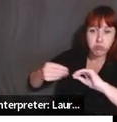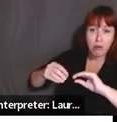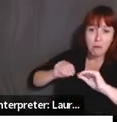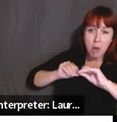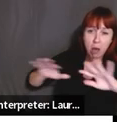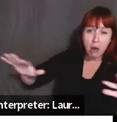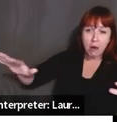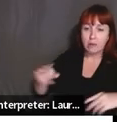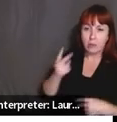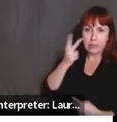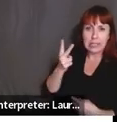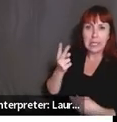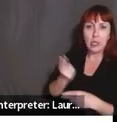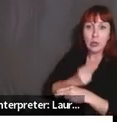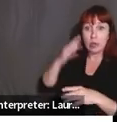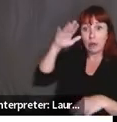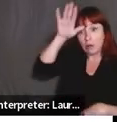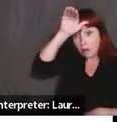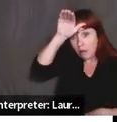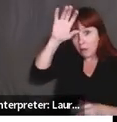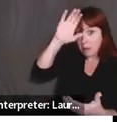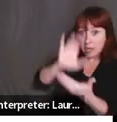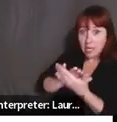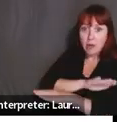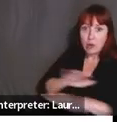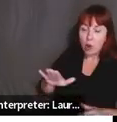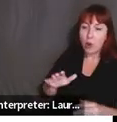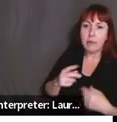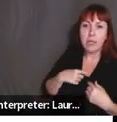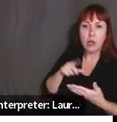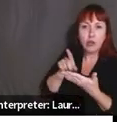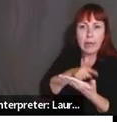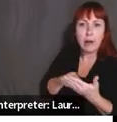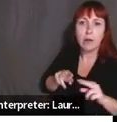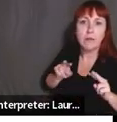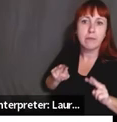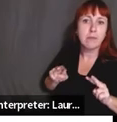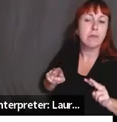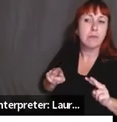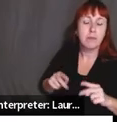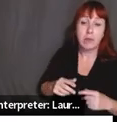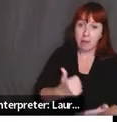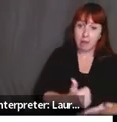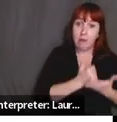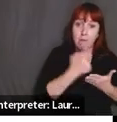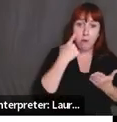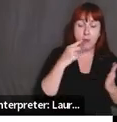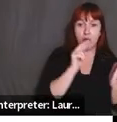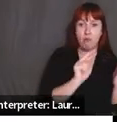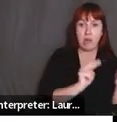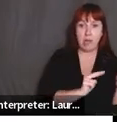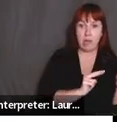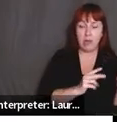eyes. Um, I mean, for me personally, what work was, uh, reading and, um, I felt really betrayed